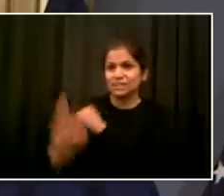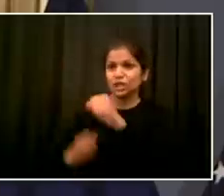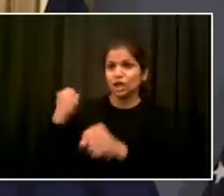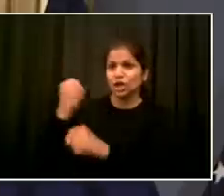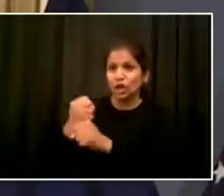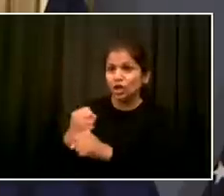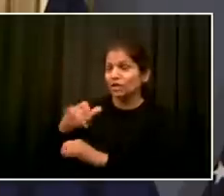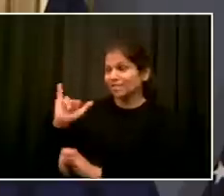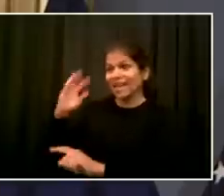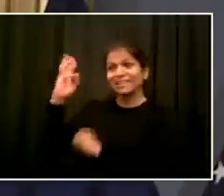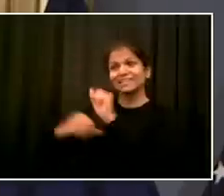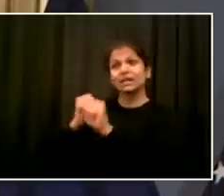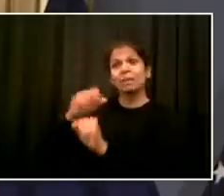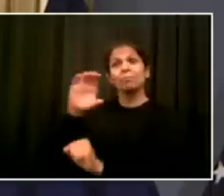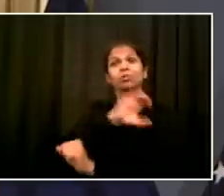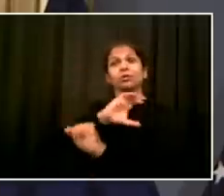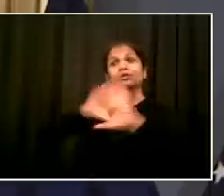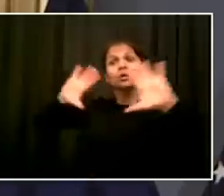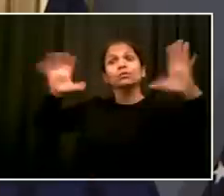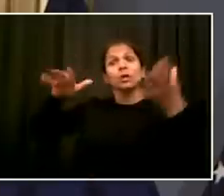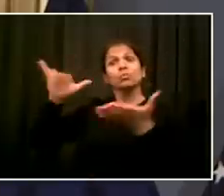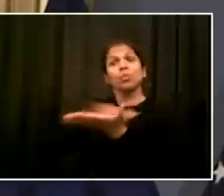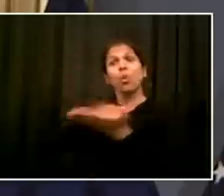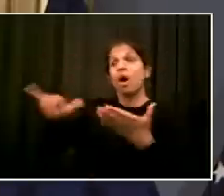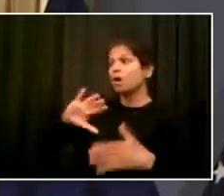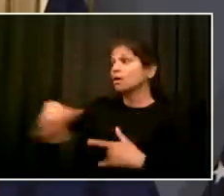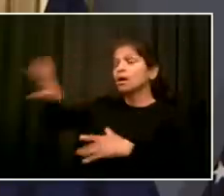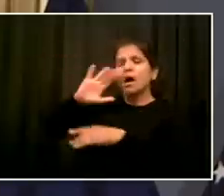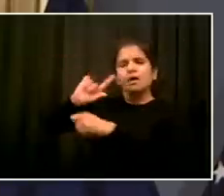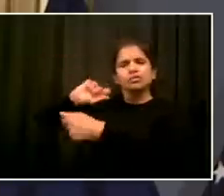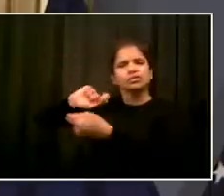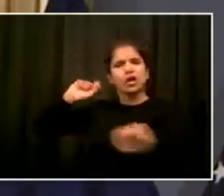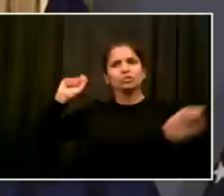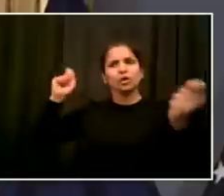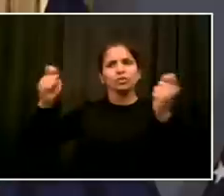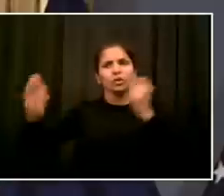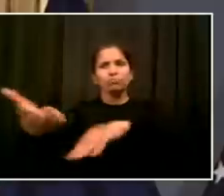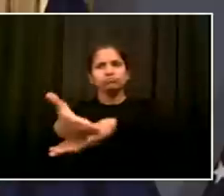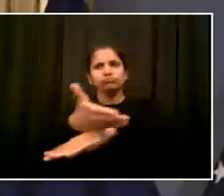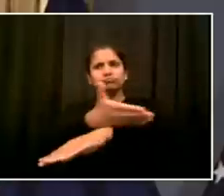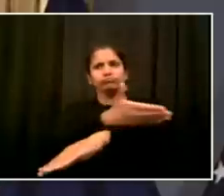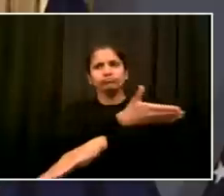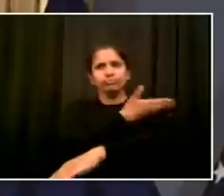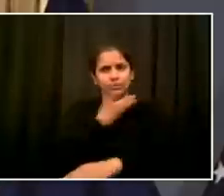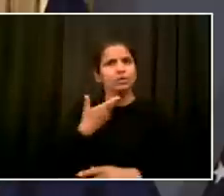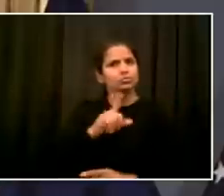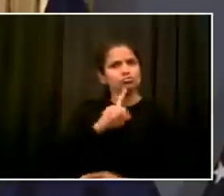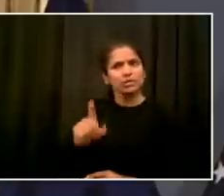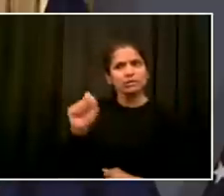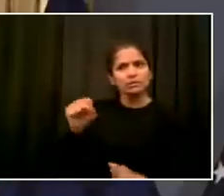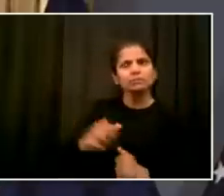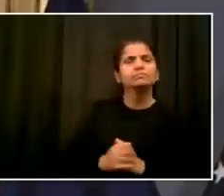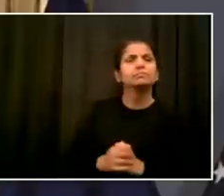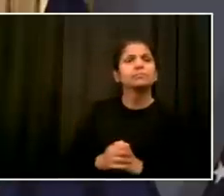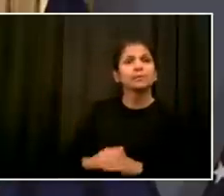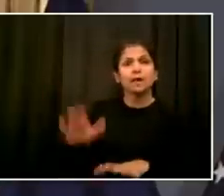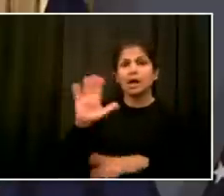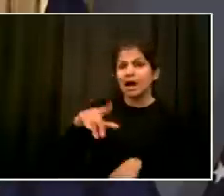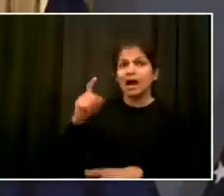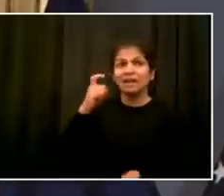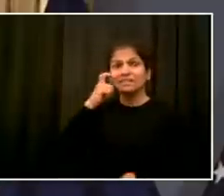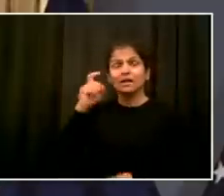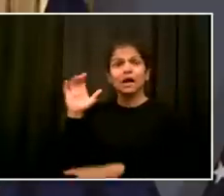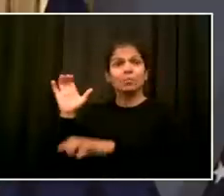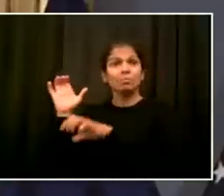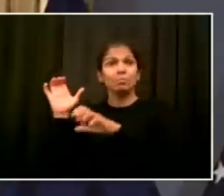He's a lifelong law enforcement professional. He's a friend. There is not a week that goes by that Ben and I don't sit